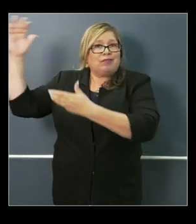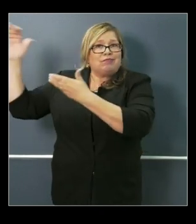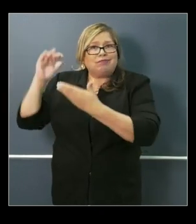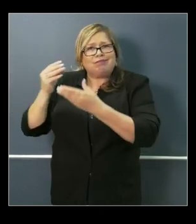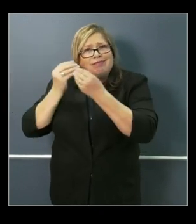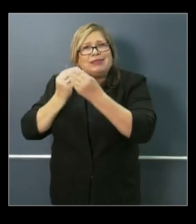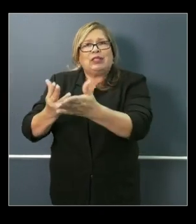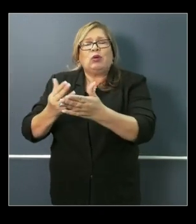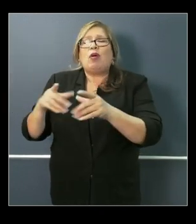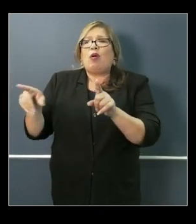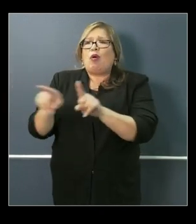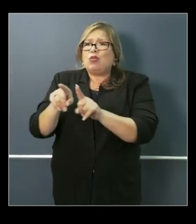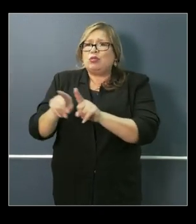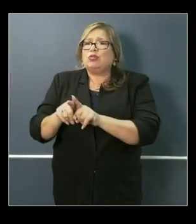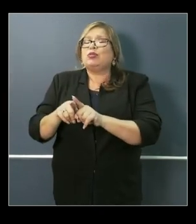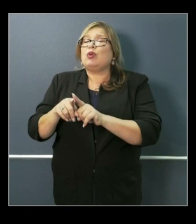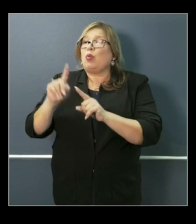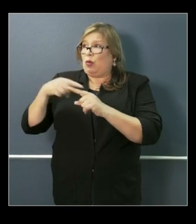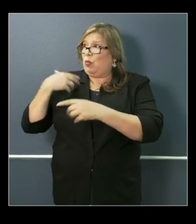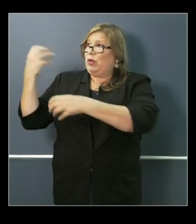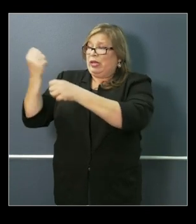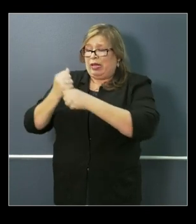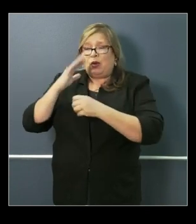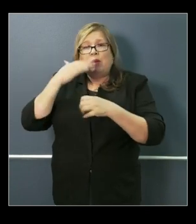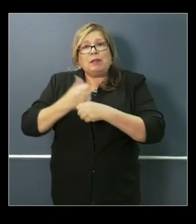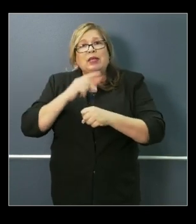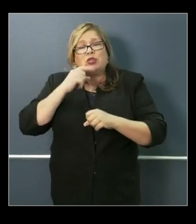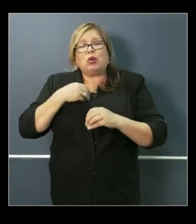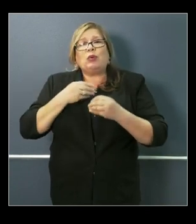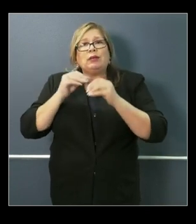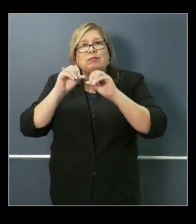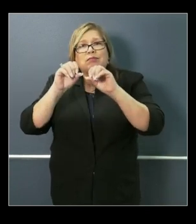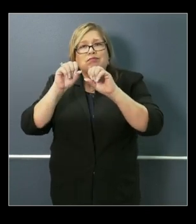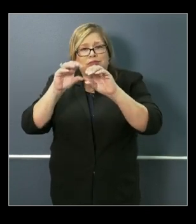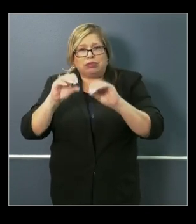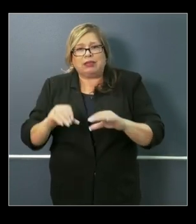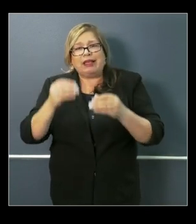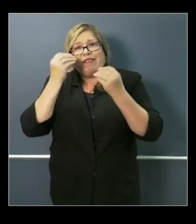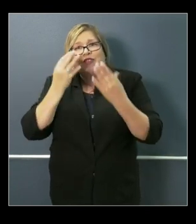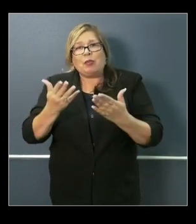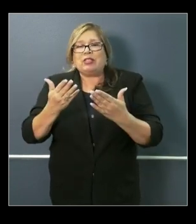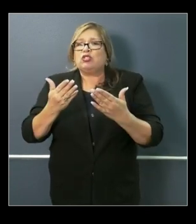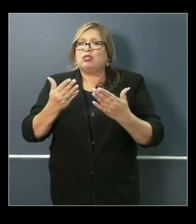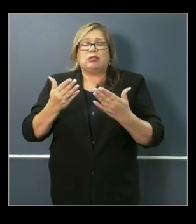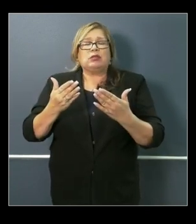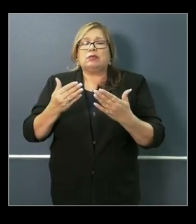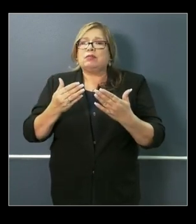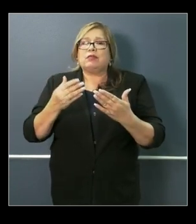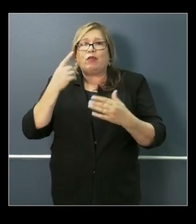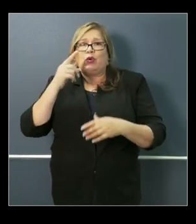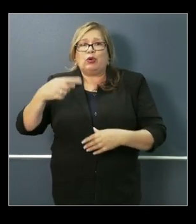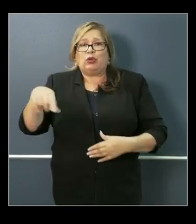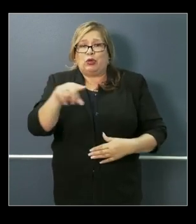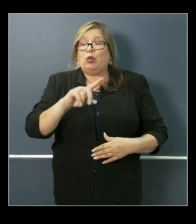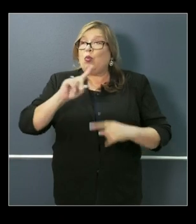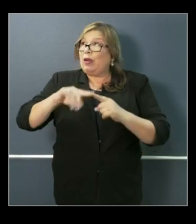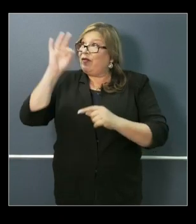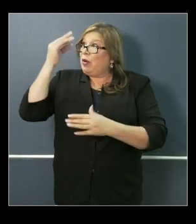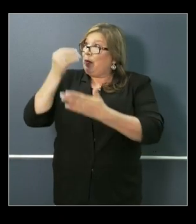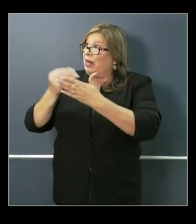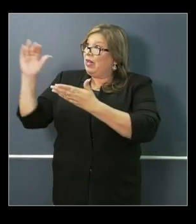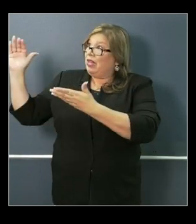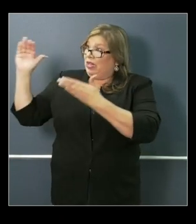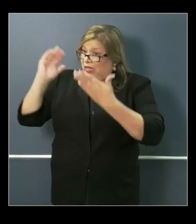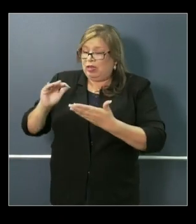to stand up some information here to make sure that as soon as the Federal money is available,